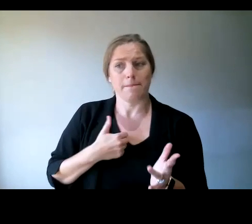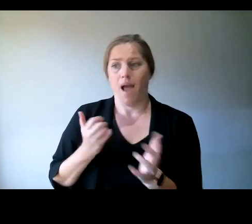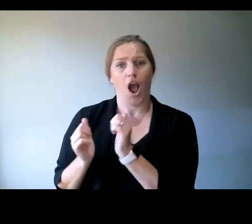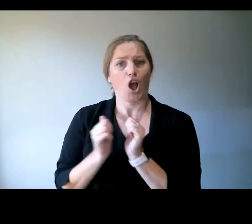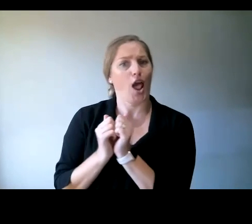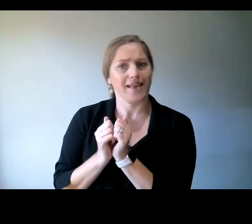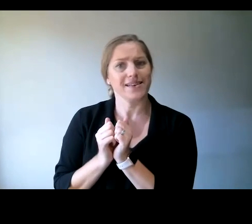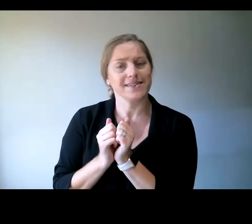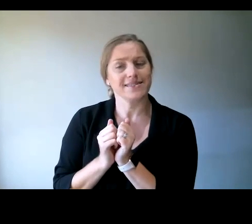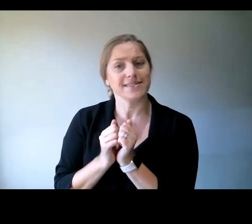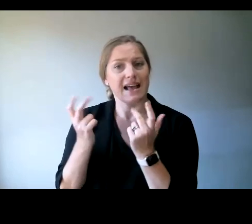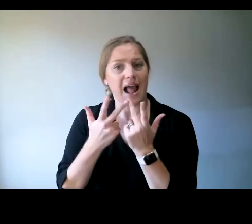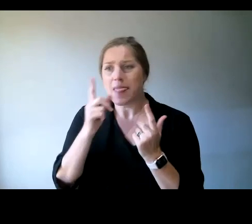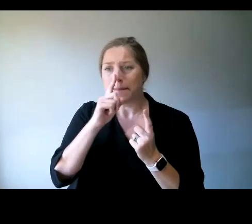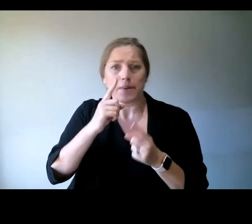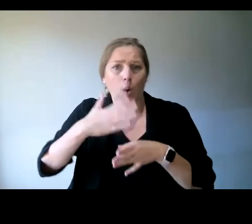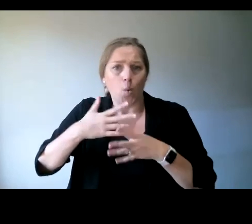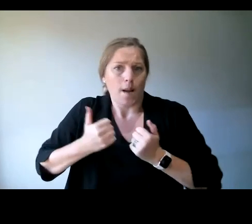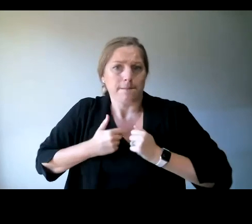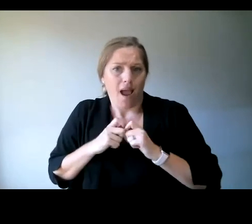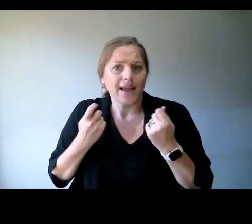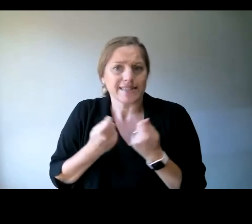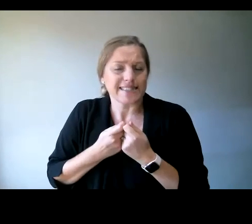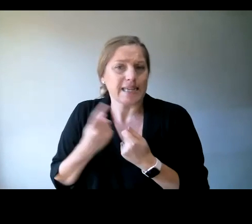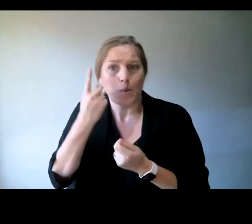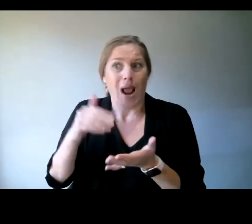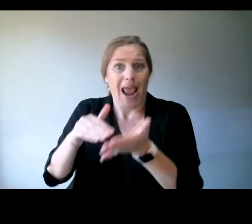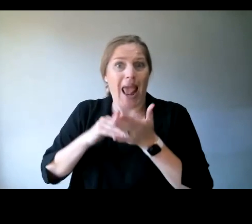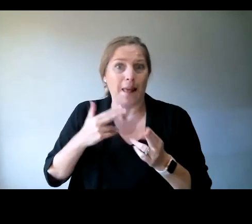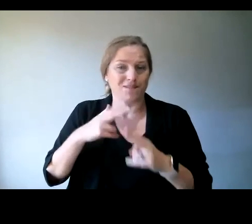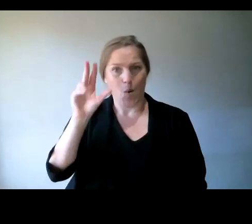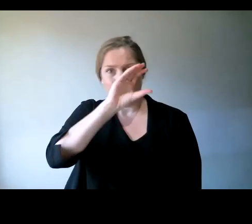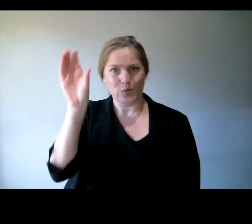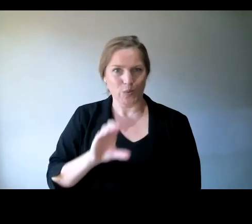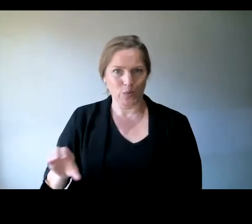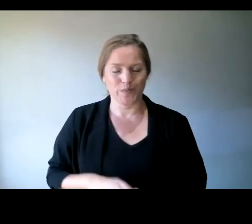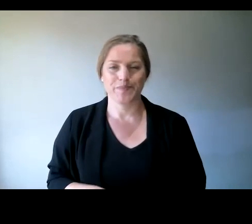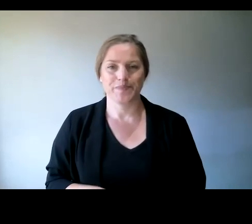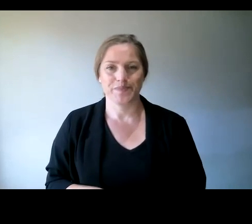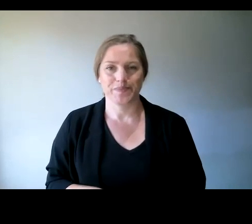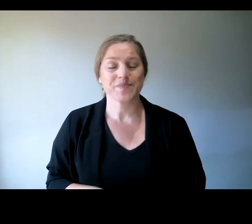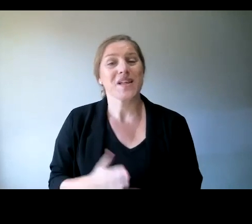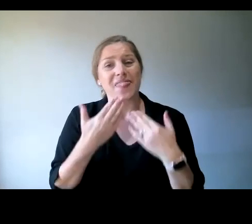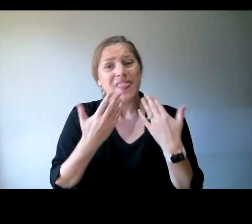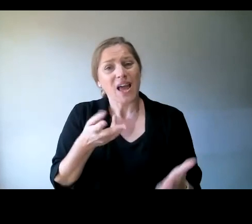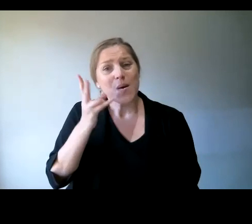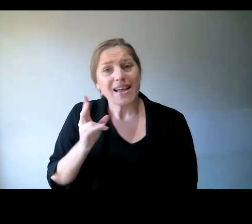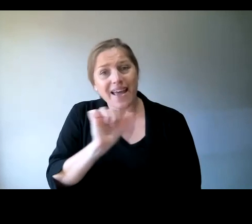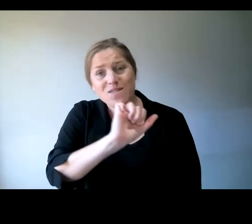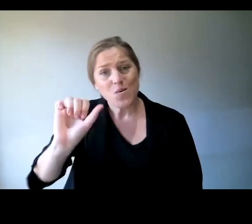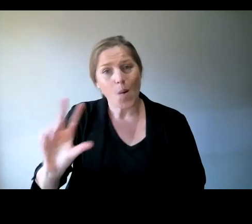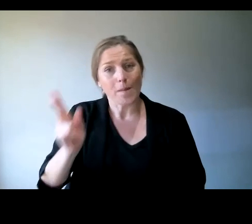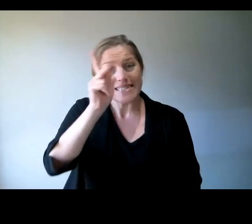and also Lynette Colston, who's been helping out with Zoom. So, that's all of my thank yous. And thank you once again for your participation.